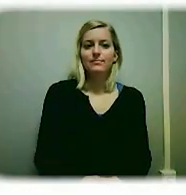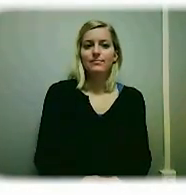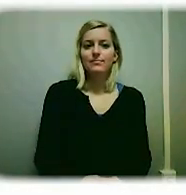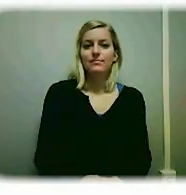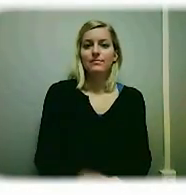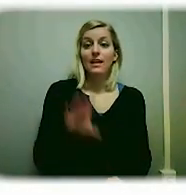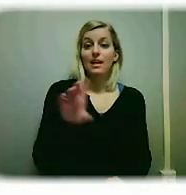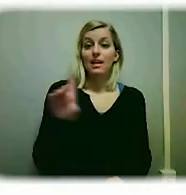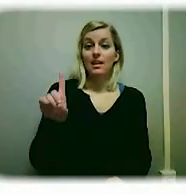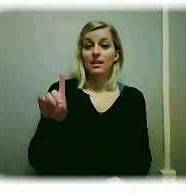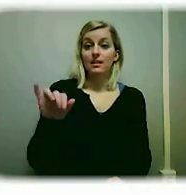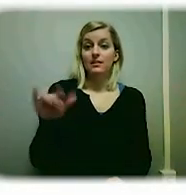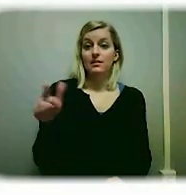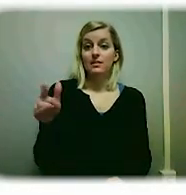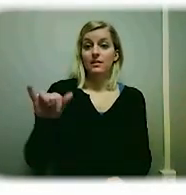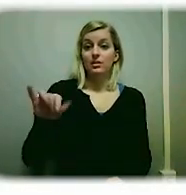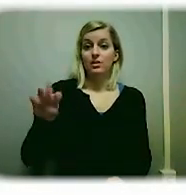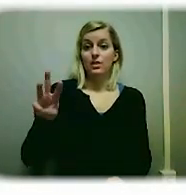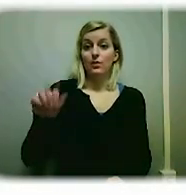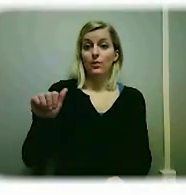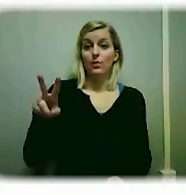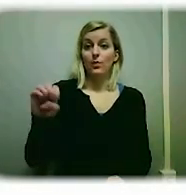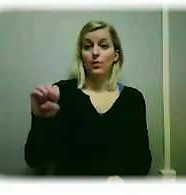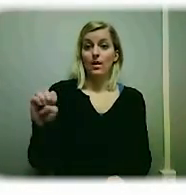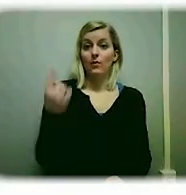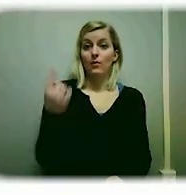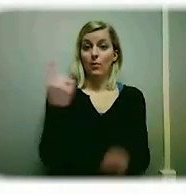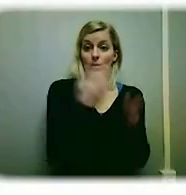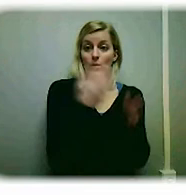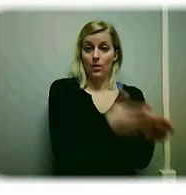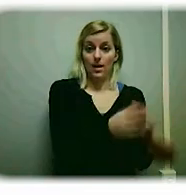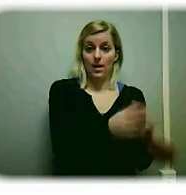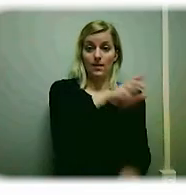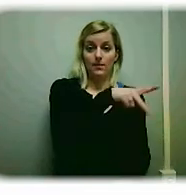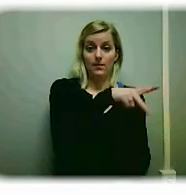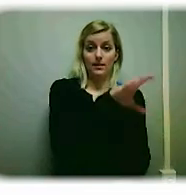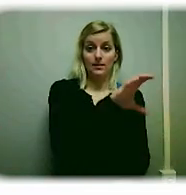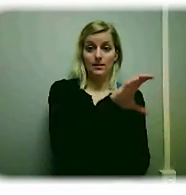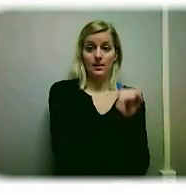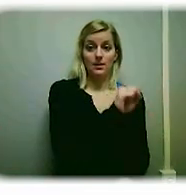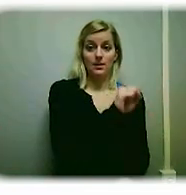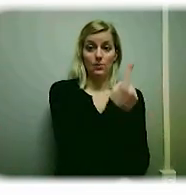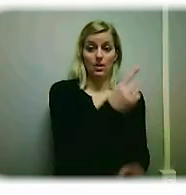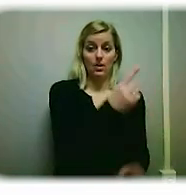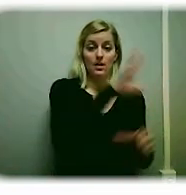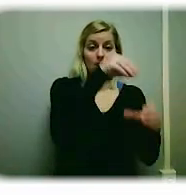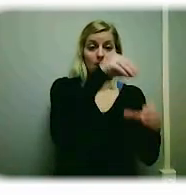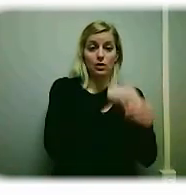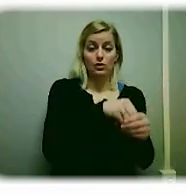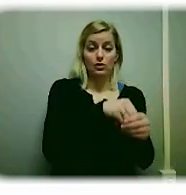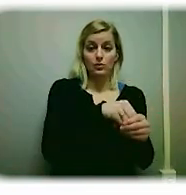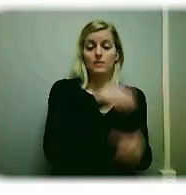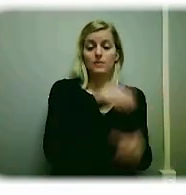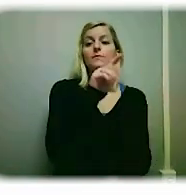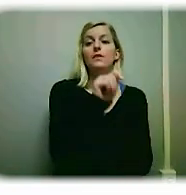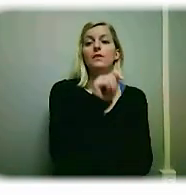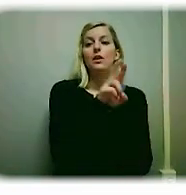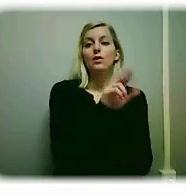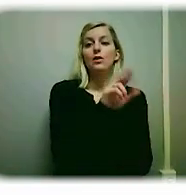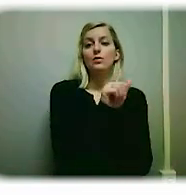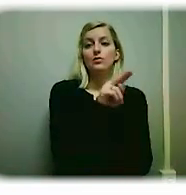The DigiWave personal communication system one-way, PCS-1, includes the following. One transceiver,